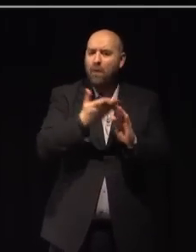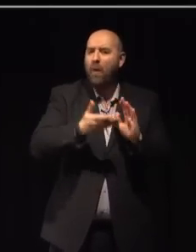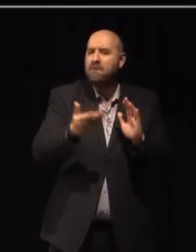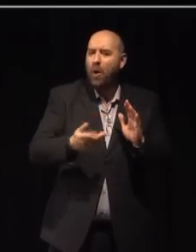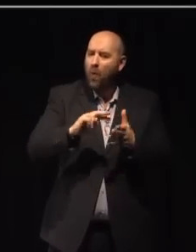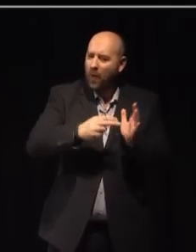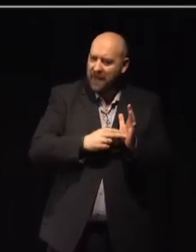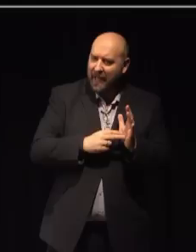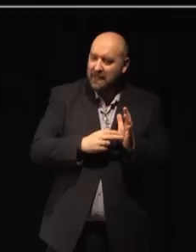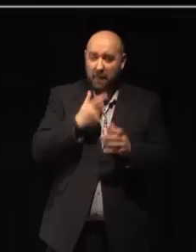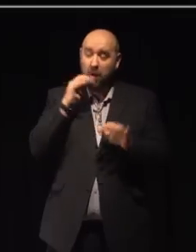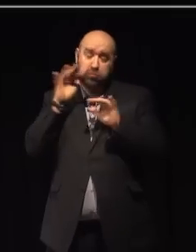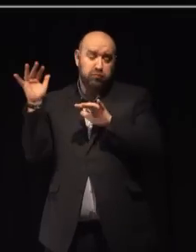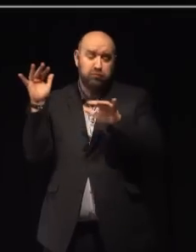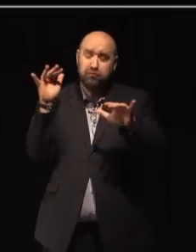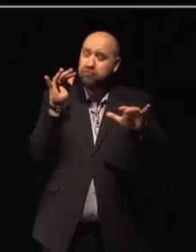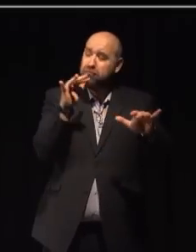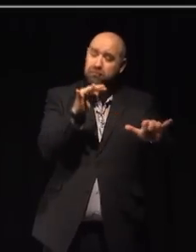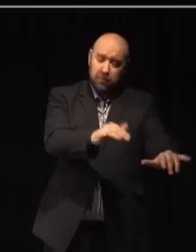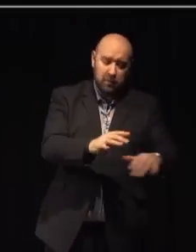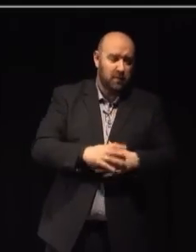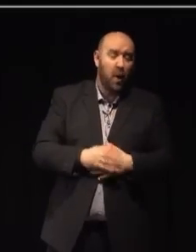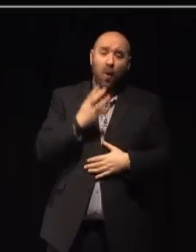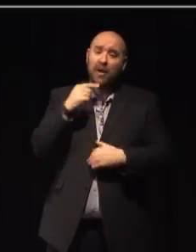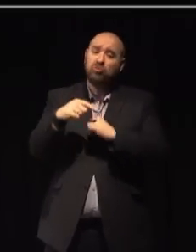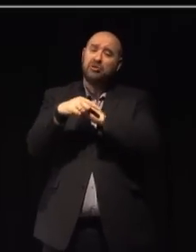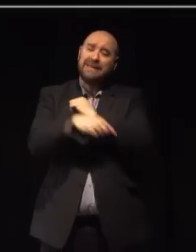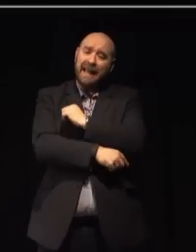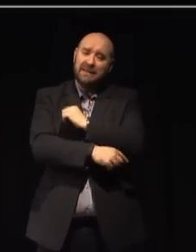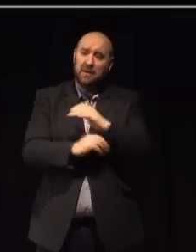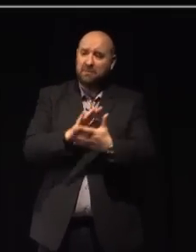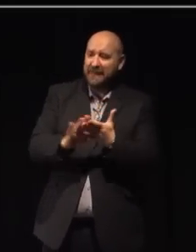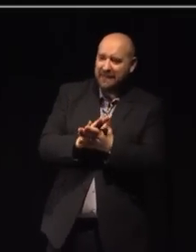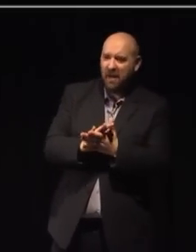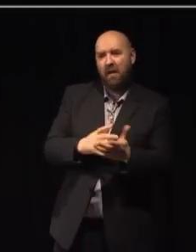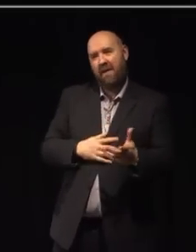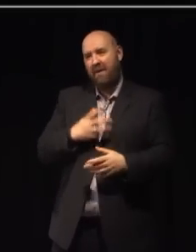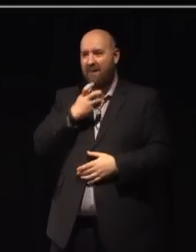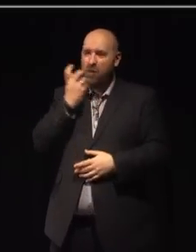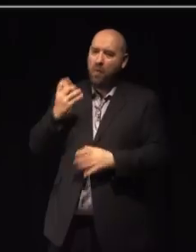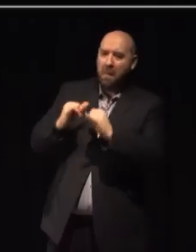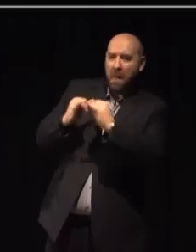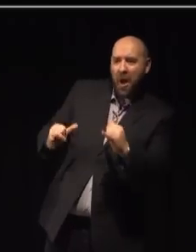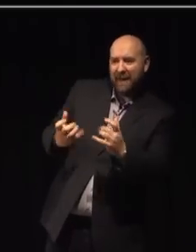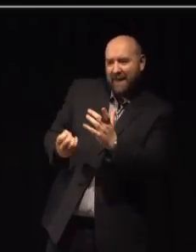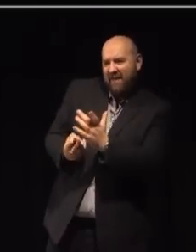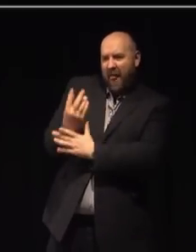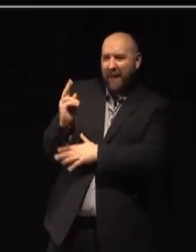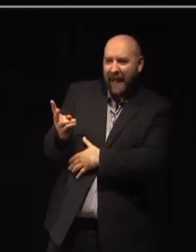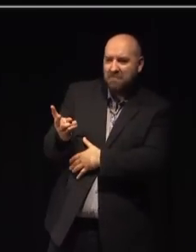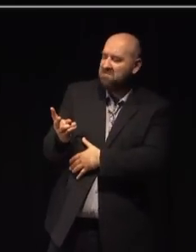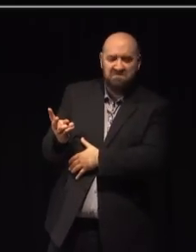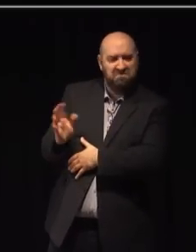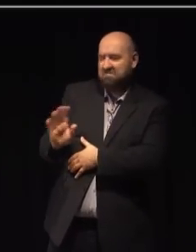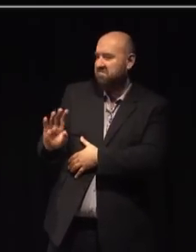attraction. When the recession ended plans to redevelop the fruit market, the Arts Council team were here again.